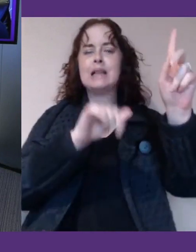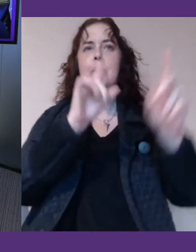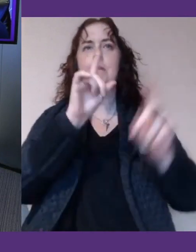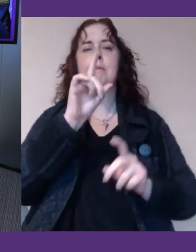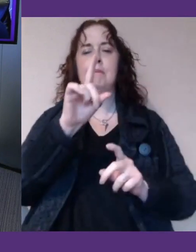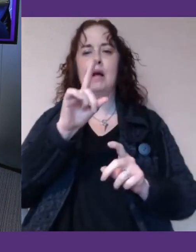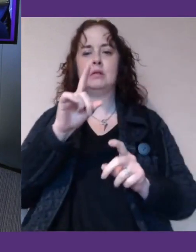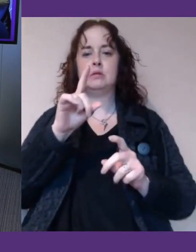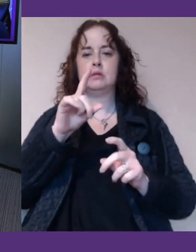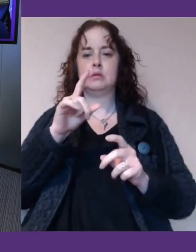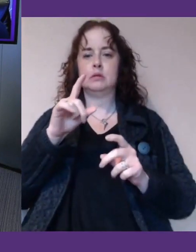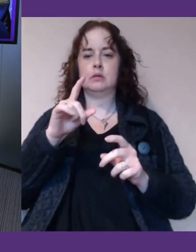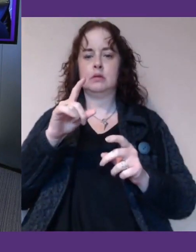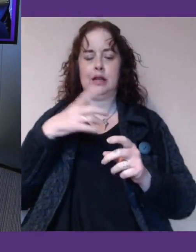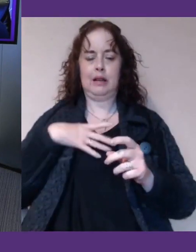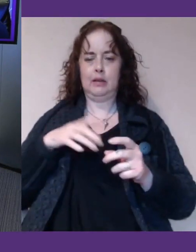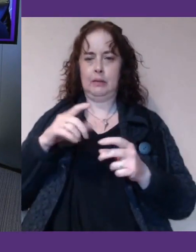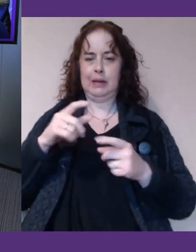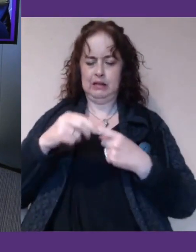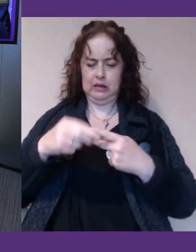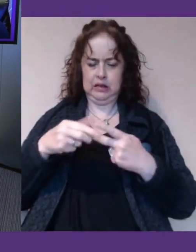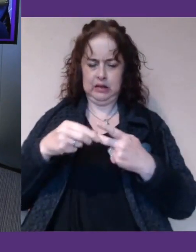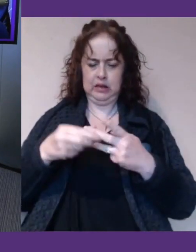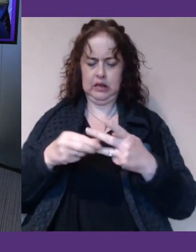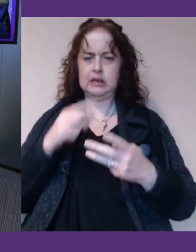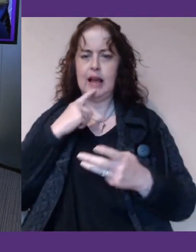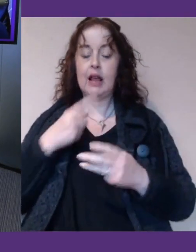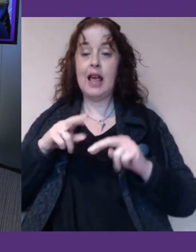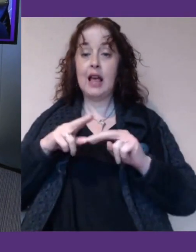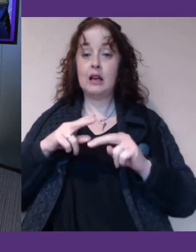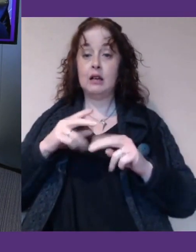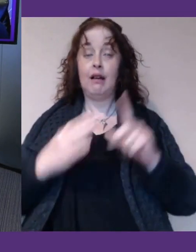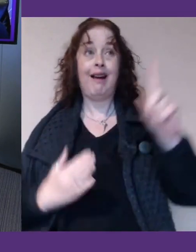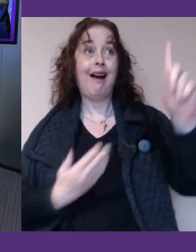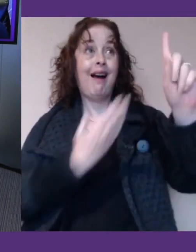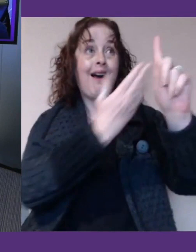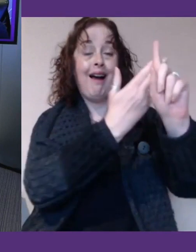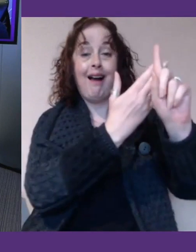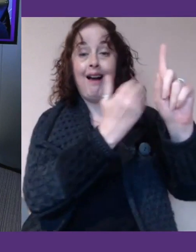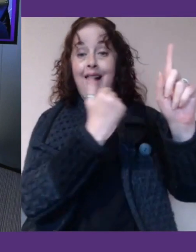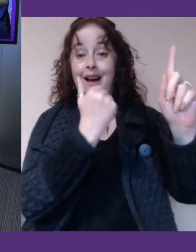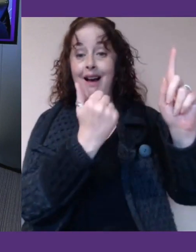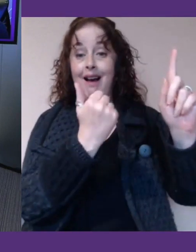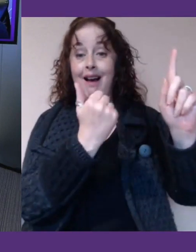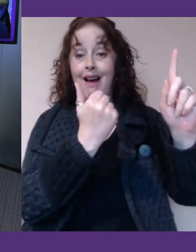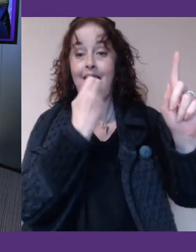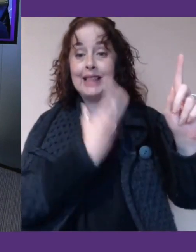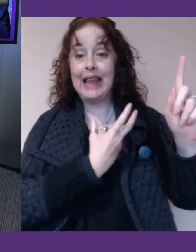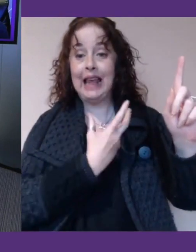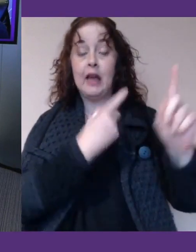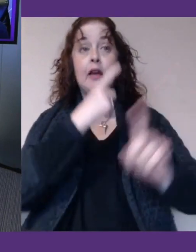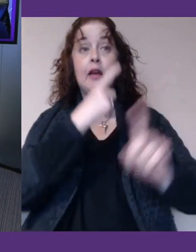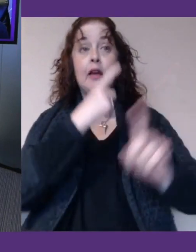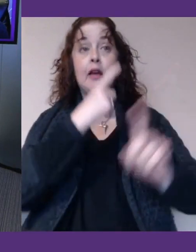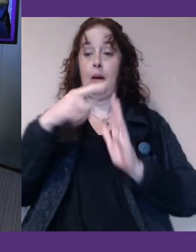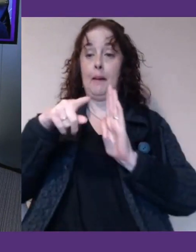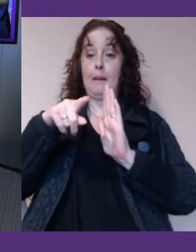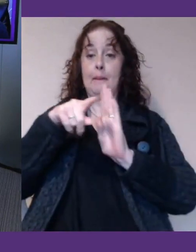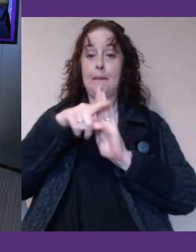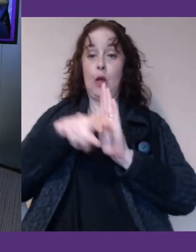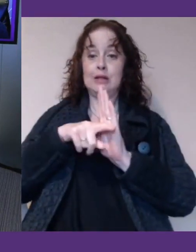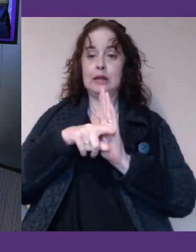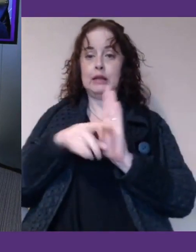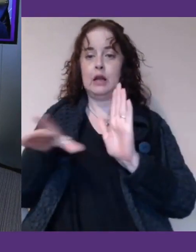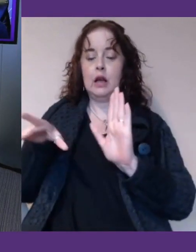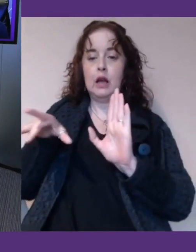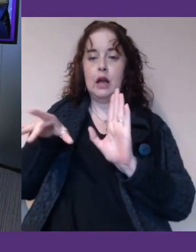points have been made. It means that if you have that sense of things, it's not just the policies that are tagged with disability or technology that